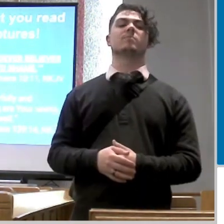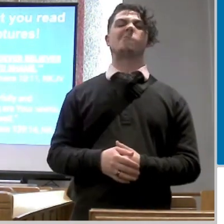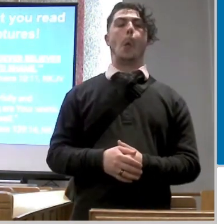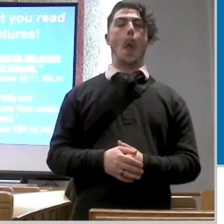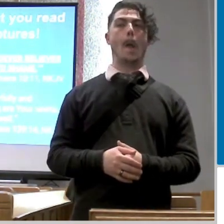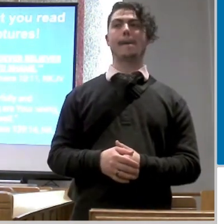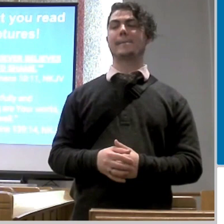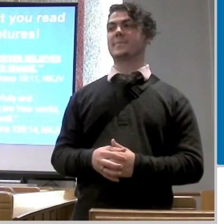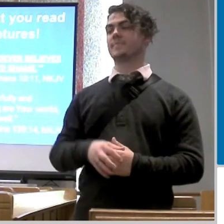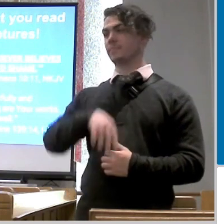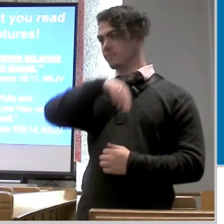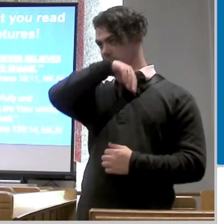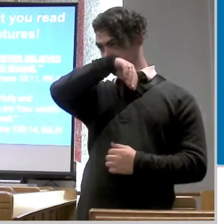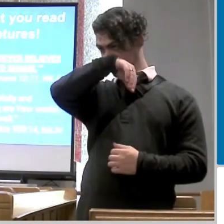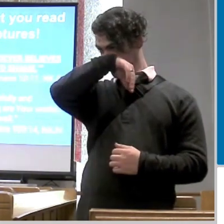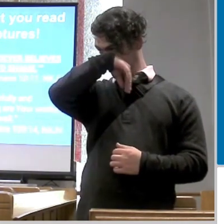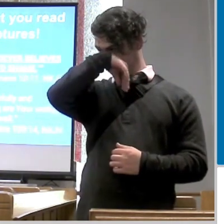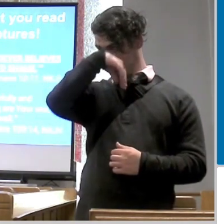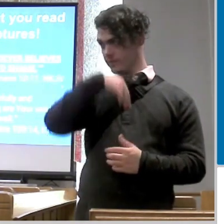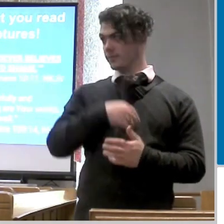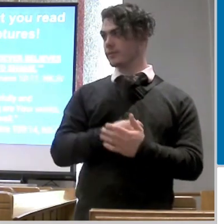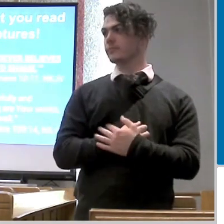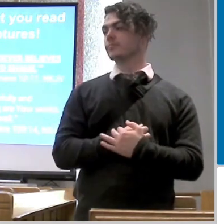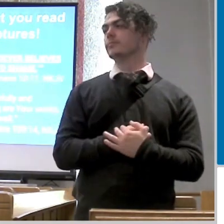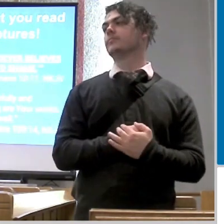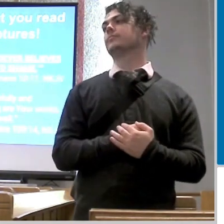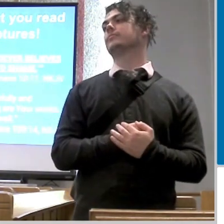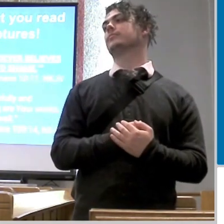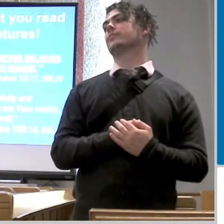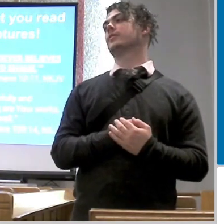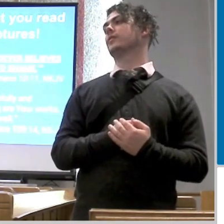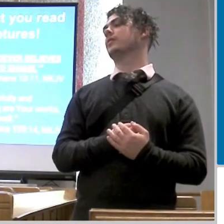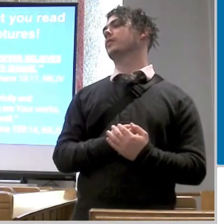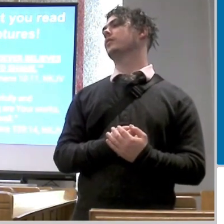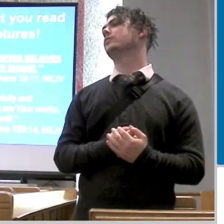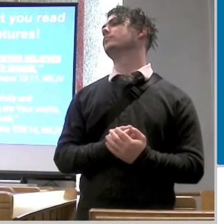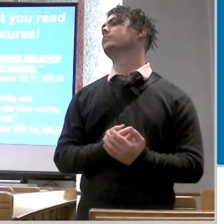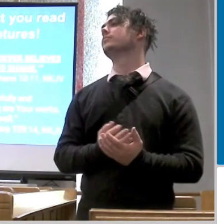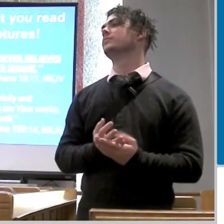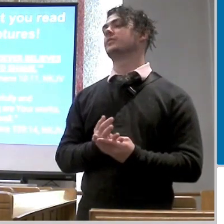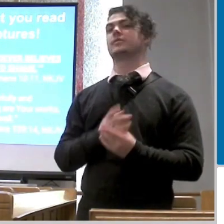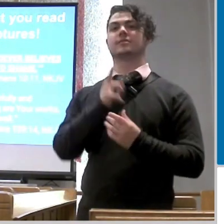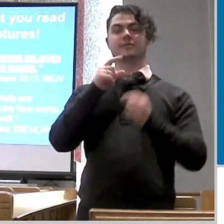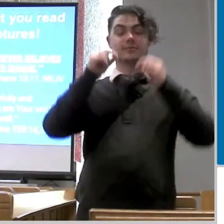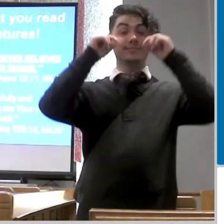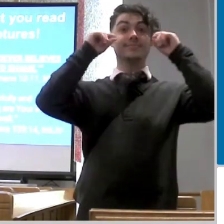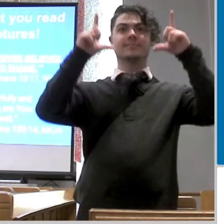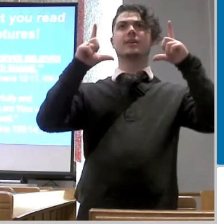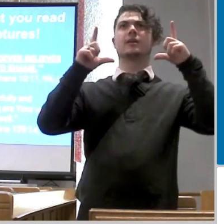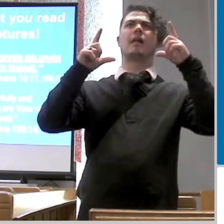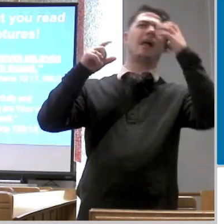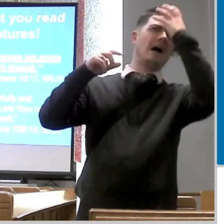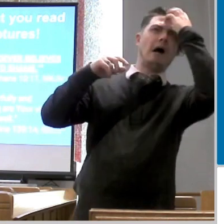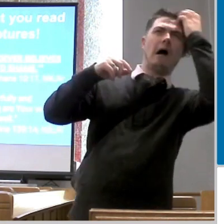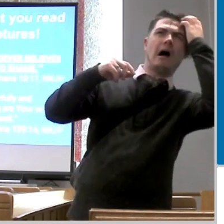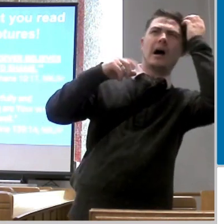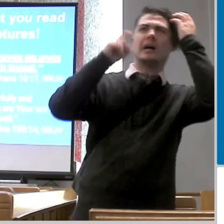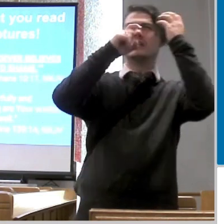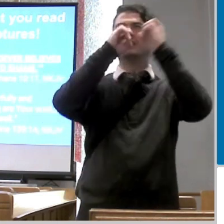your day that way right instead of worrying about what your hair looks like you say you know what i am wonderful